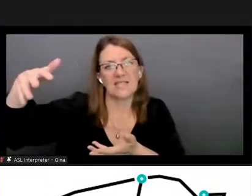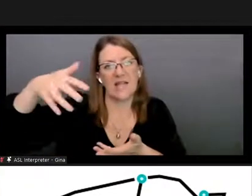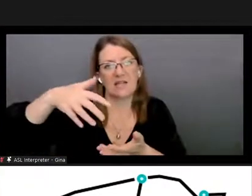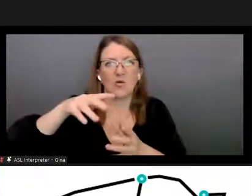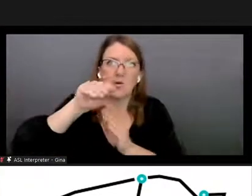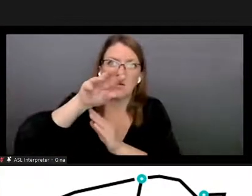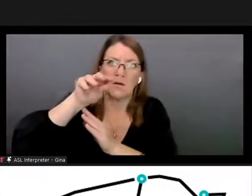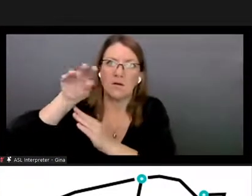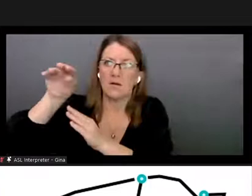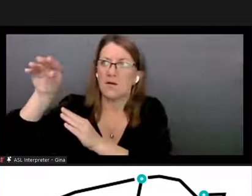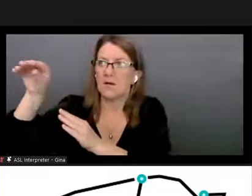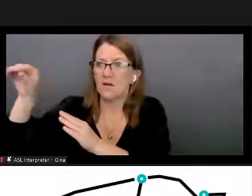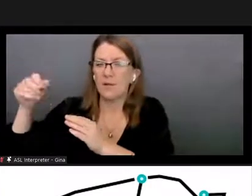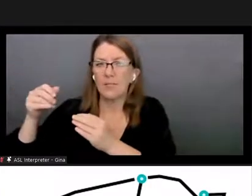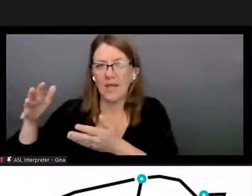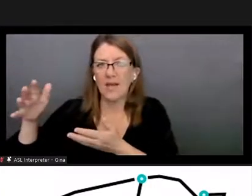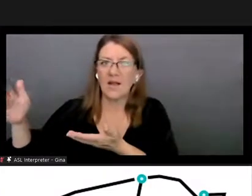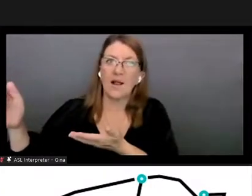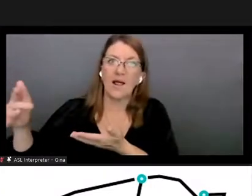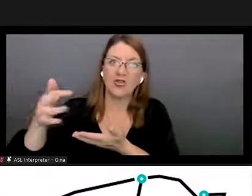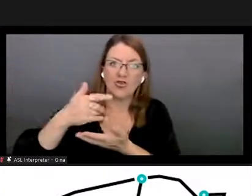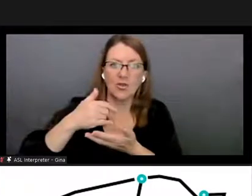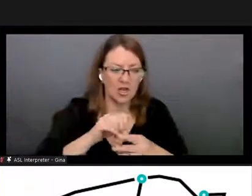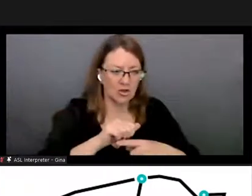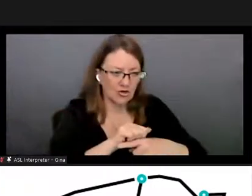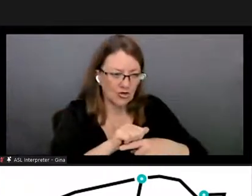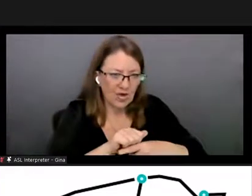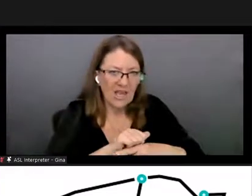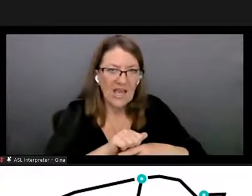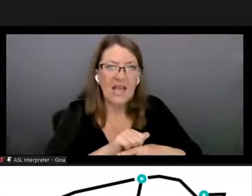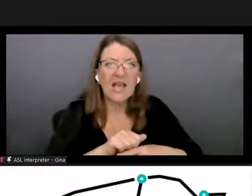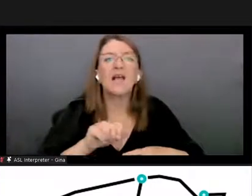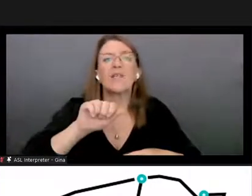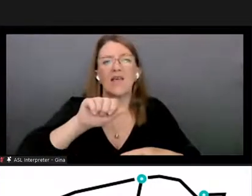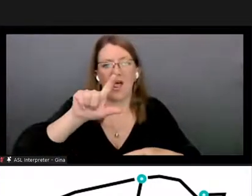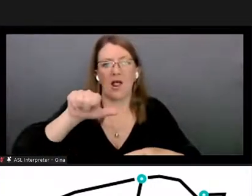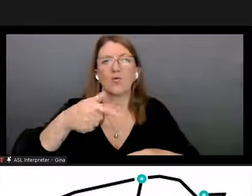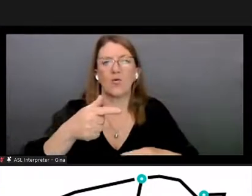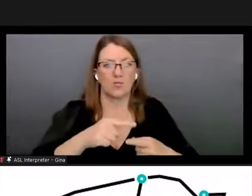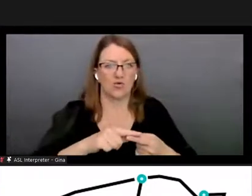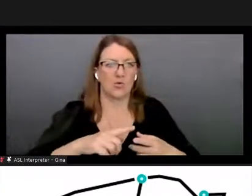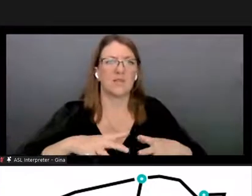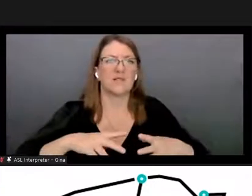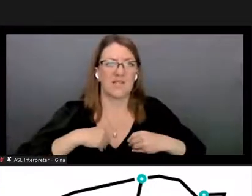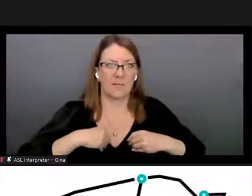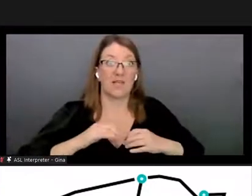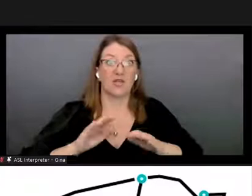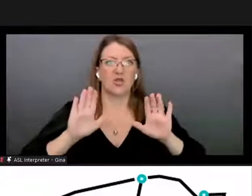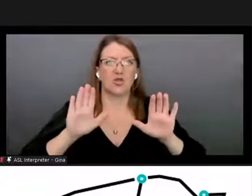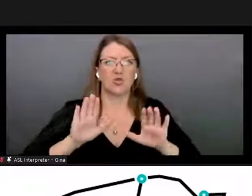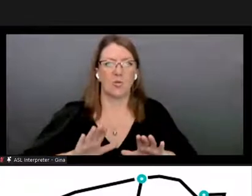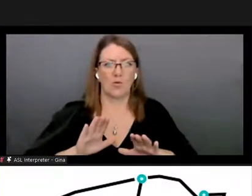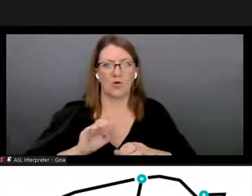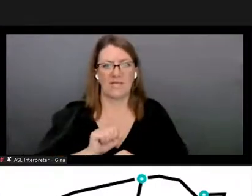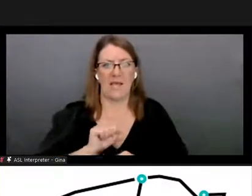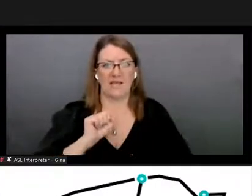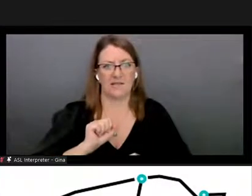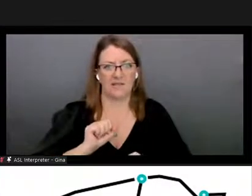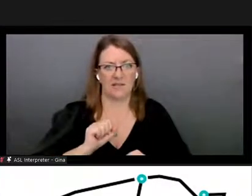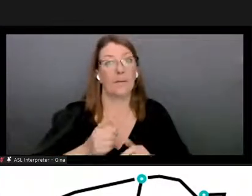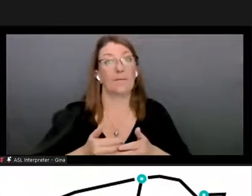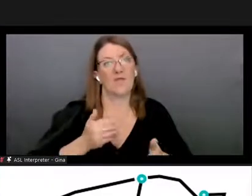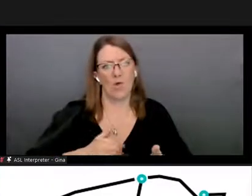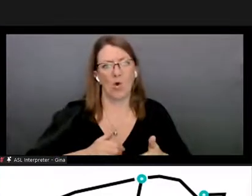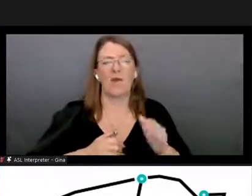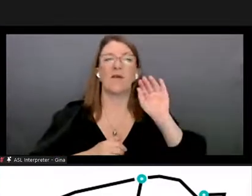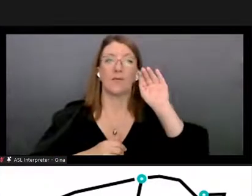those objects and um uh train train an algorithm to detect them as a separate task so you'd have to do that before you can but once